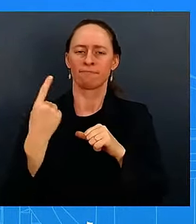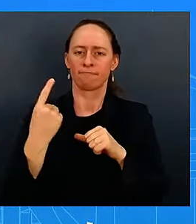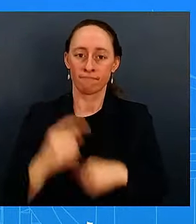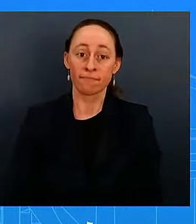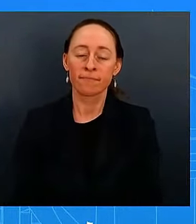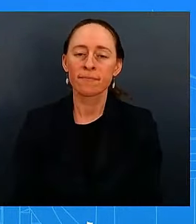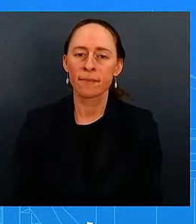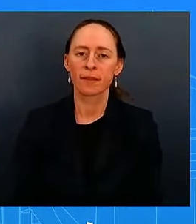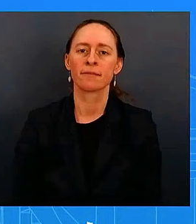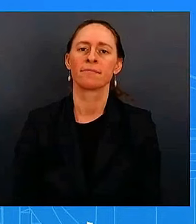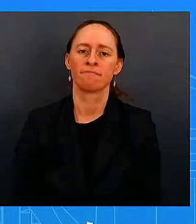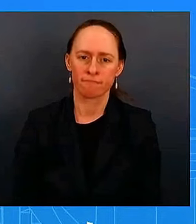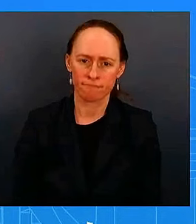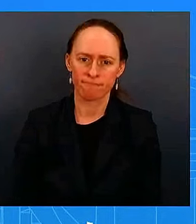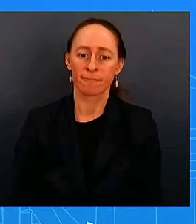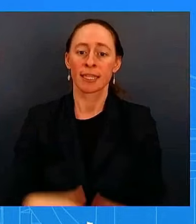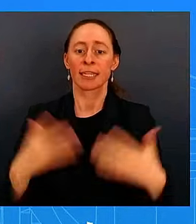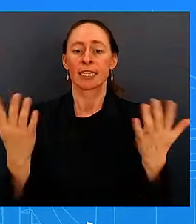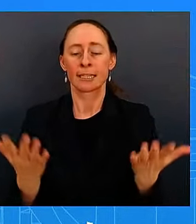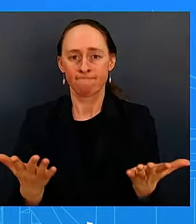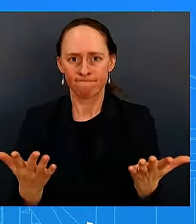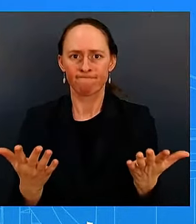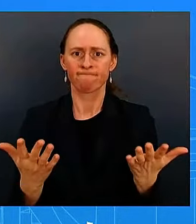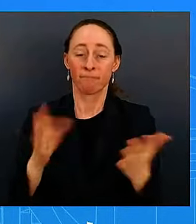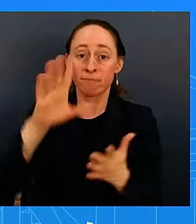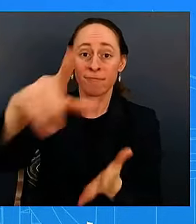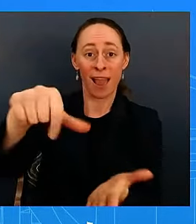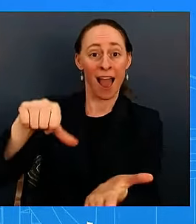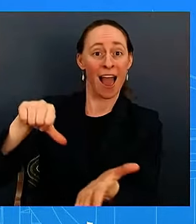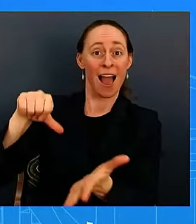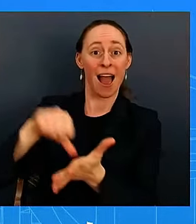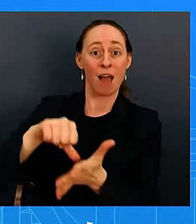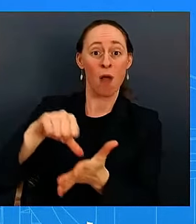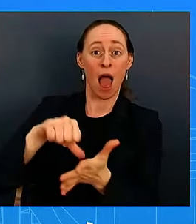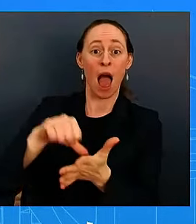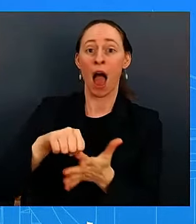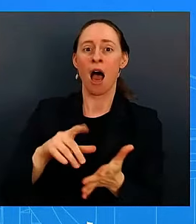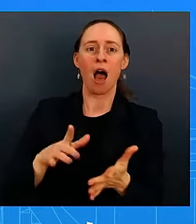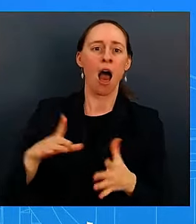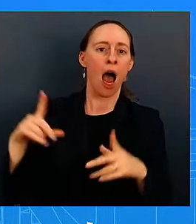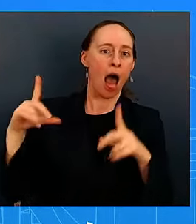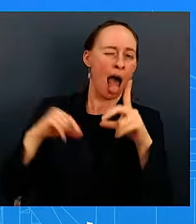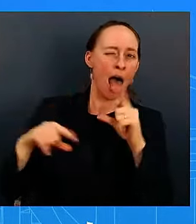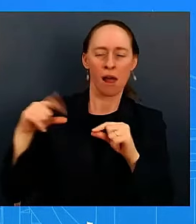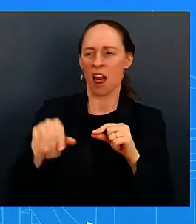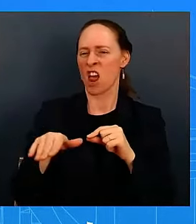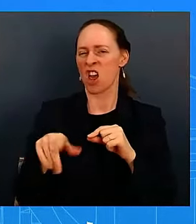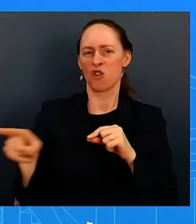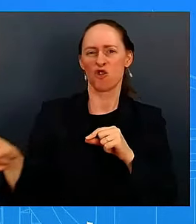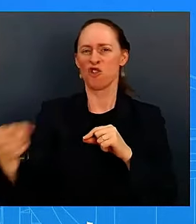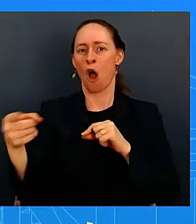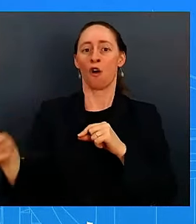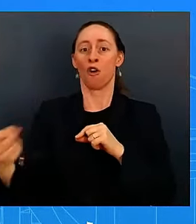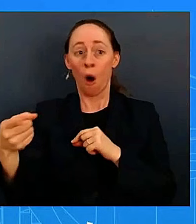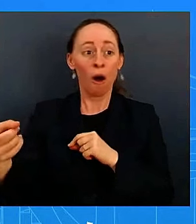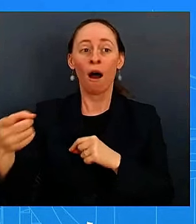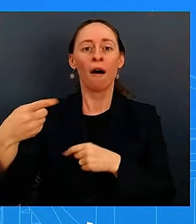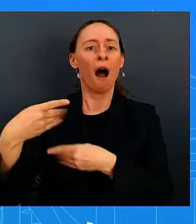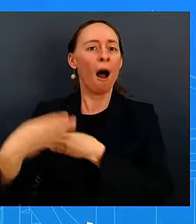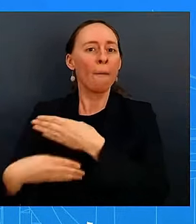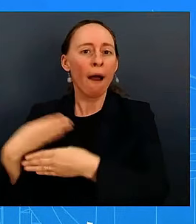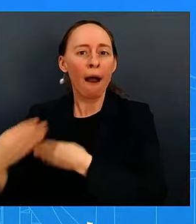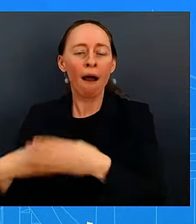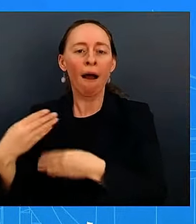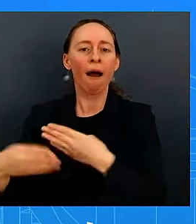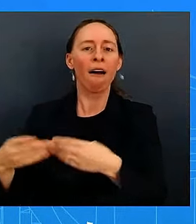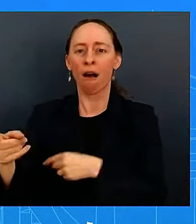around backed uh threats including hezbollah uh and what we have said and and i think this is kind of the question that you asked to